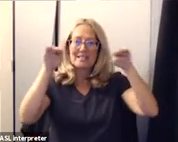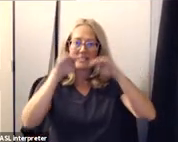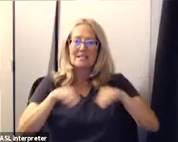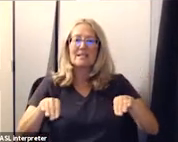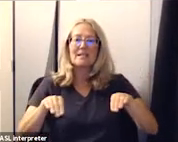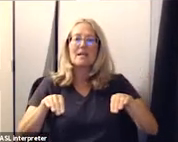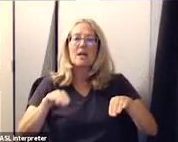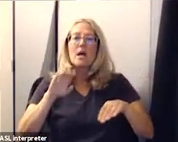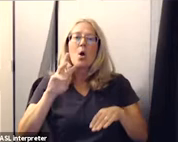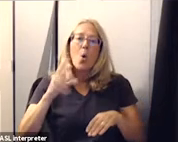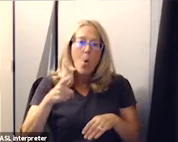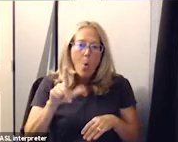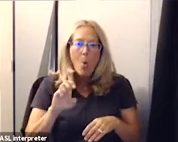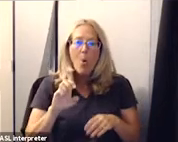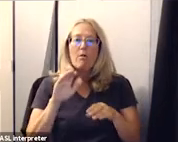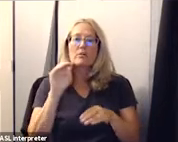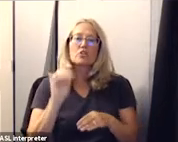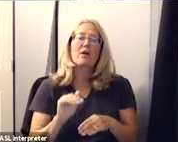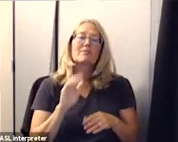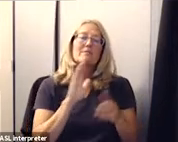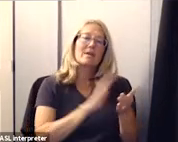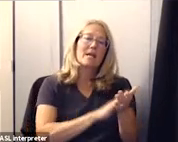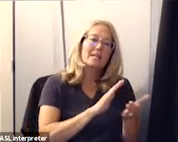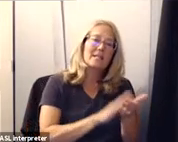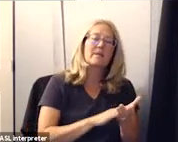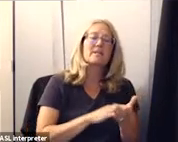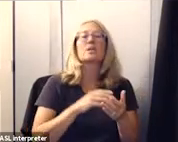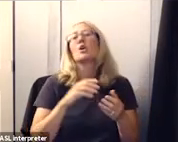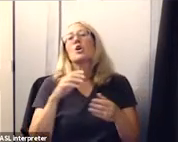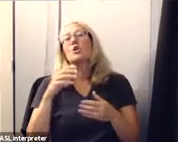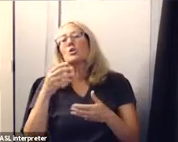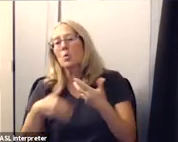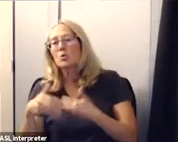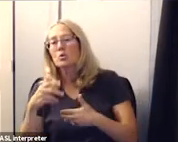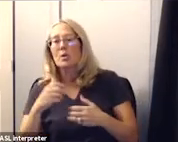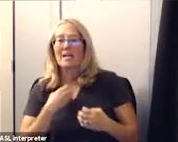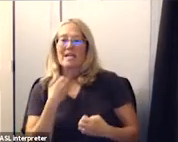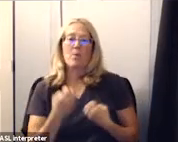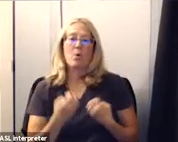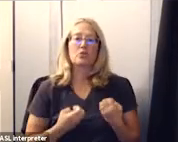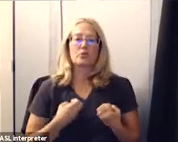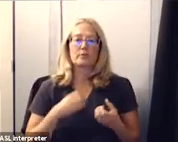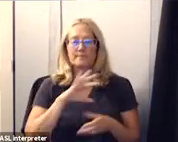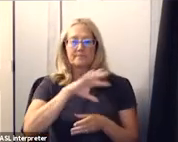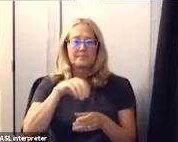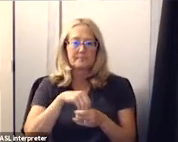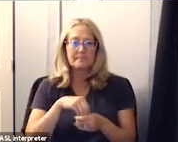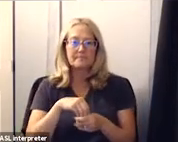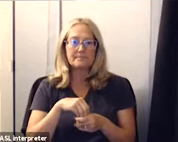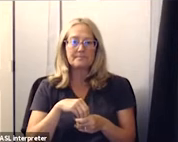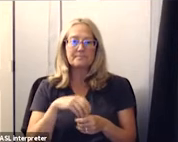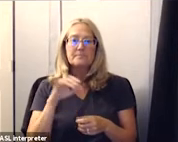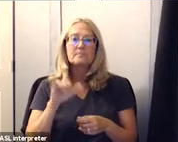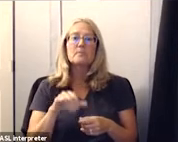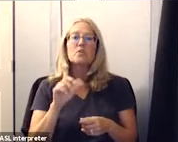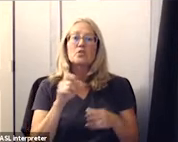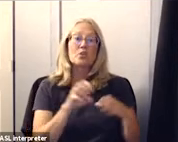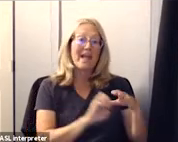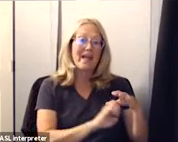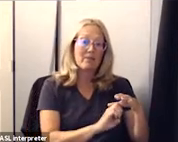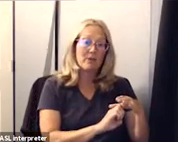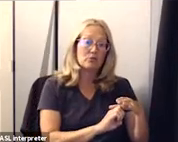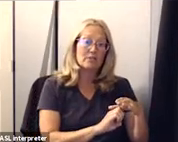child academics behavior social emotional there are 12 positions out of those 12 four are new which are in our elementary